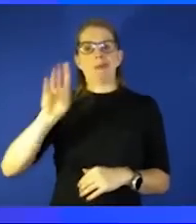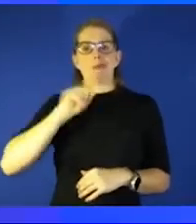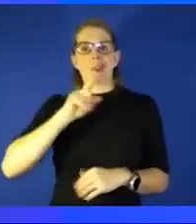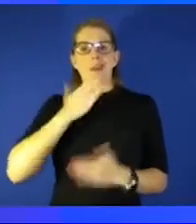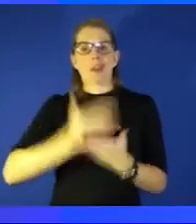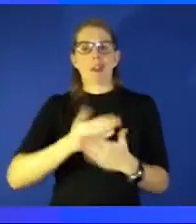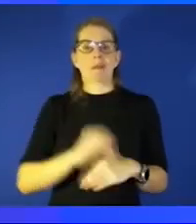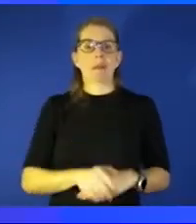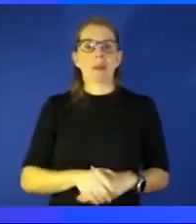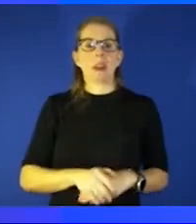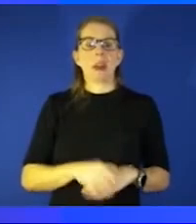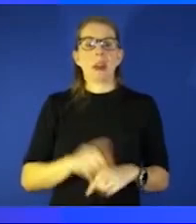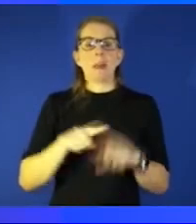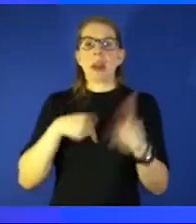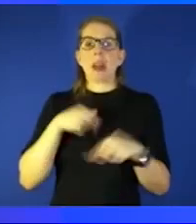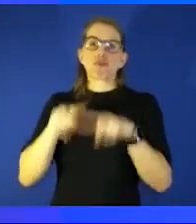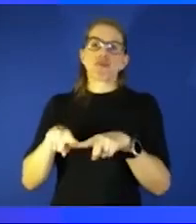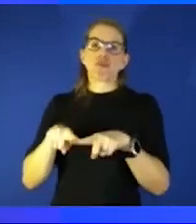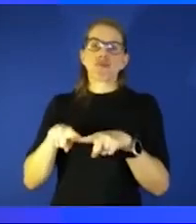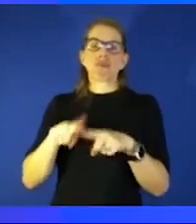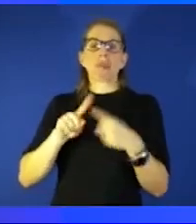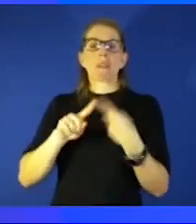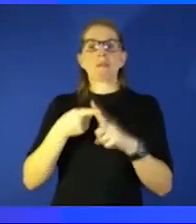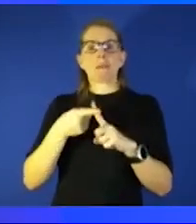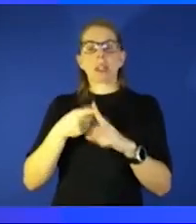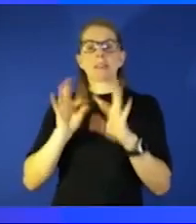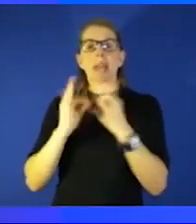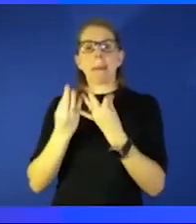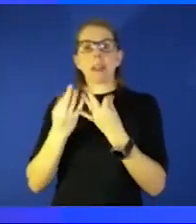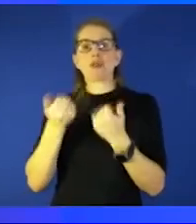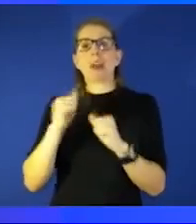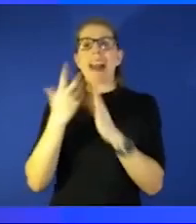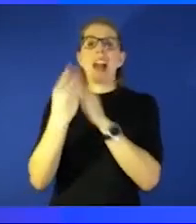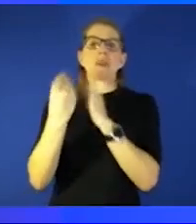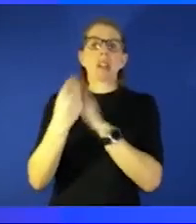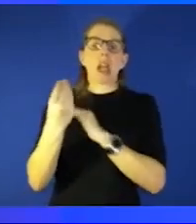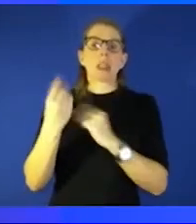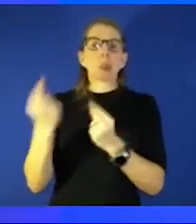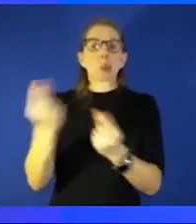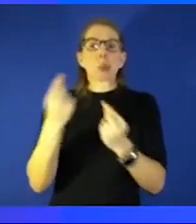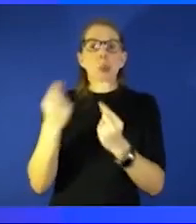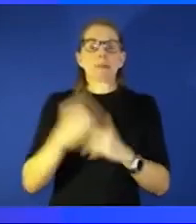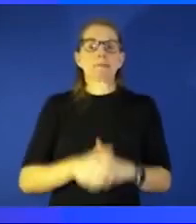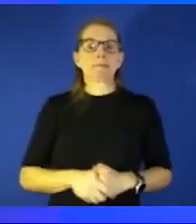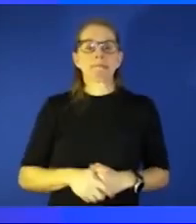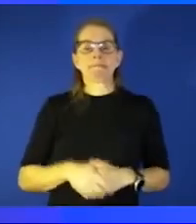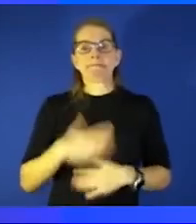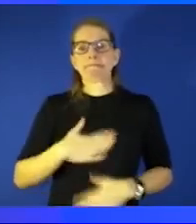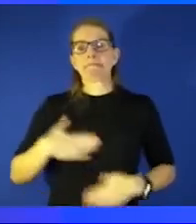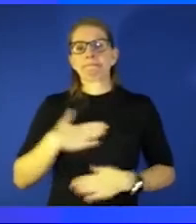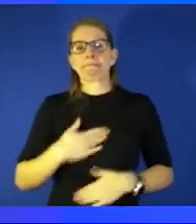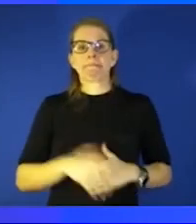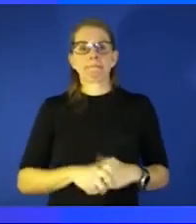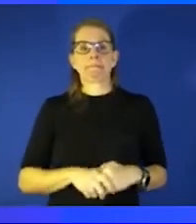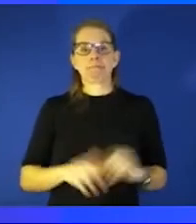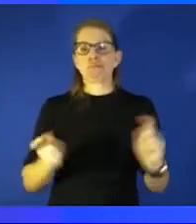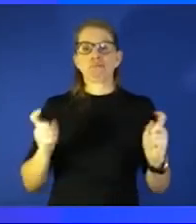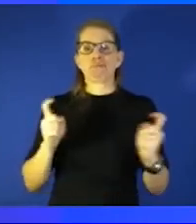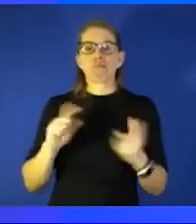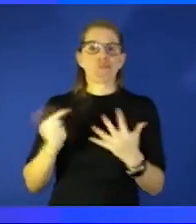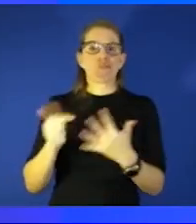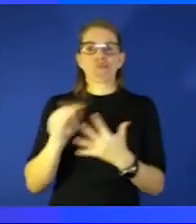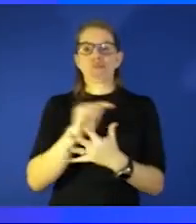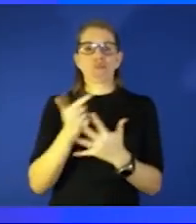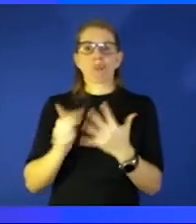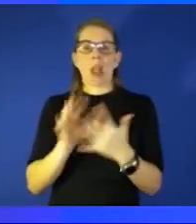land on you know family friends you know try to do some things outdoors um you know um it's kind of been a revolving door as caitlin said i